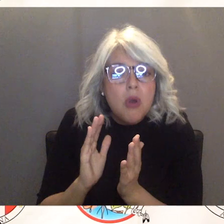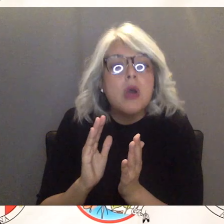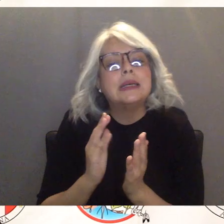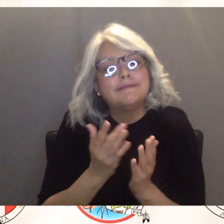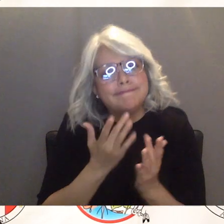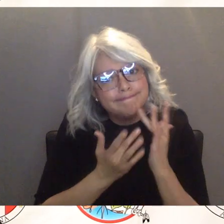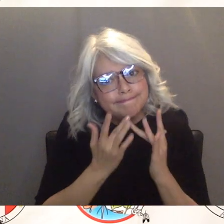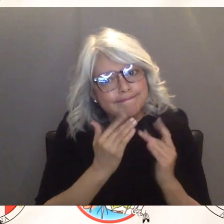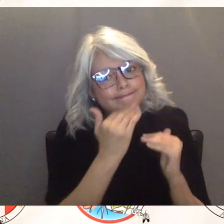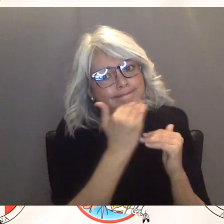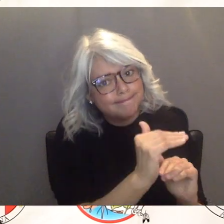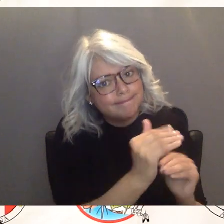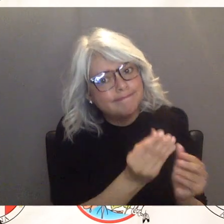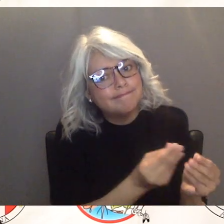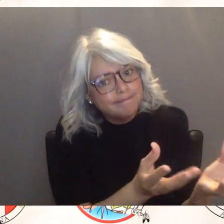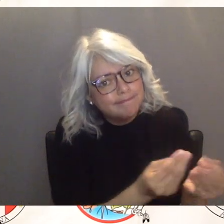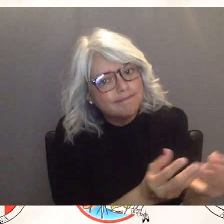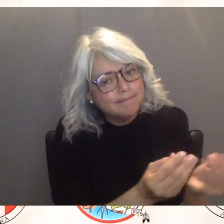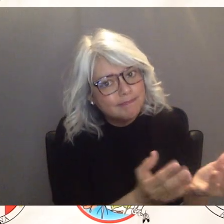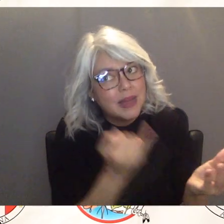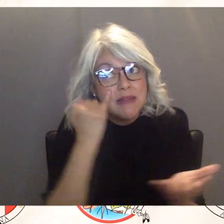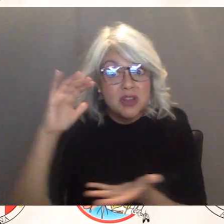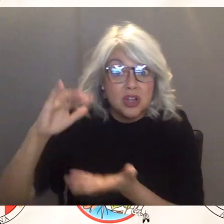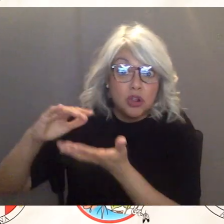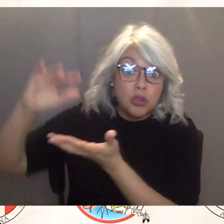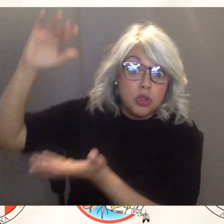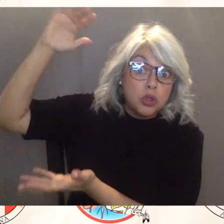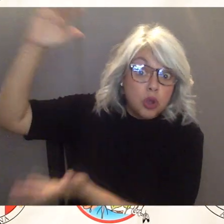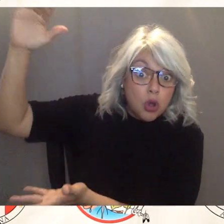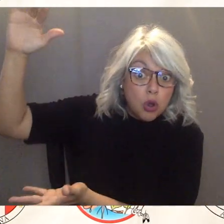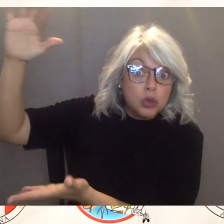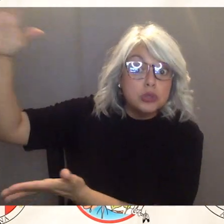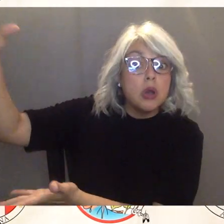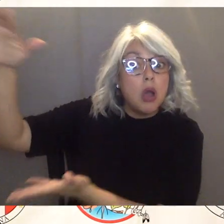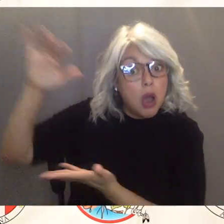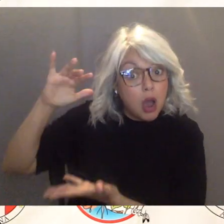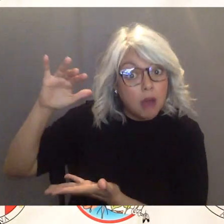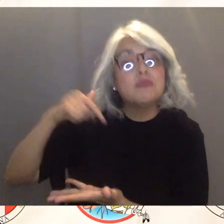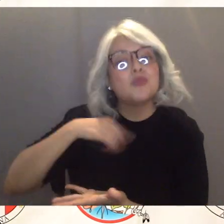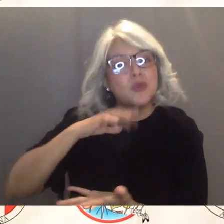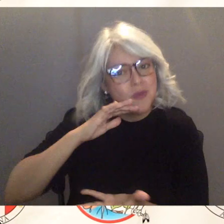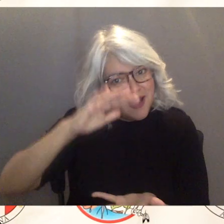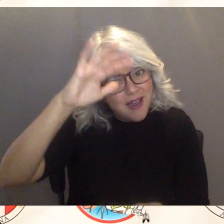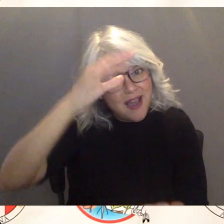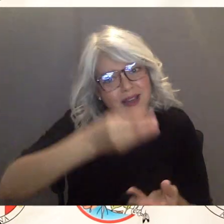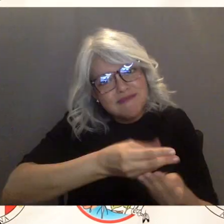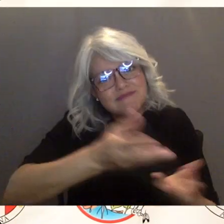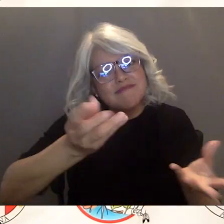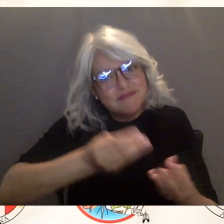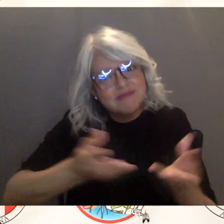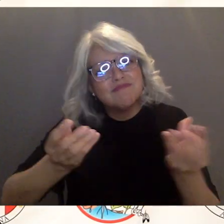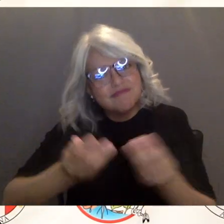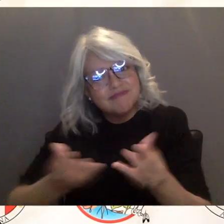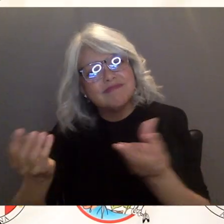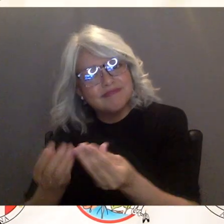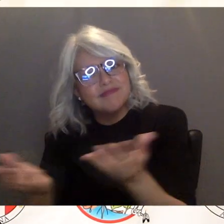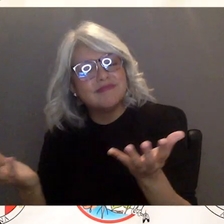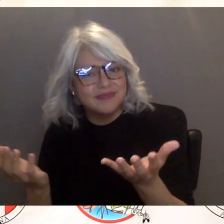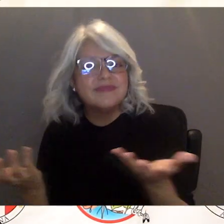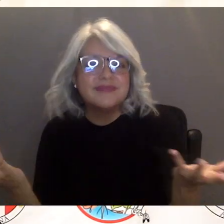distribute it in small allotments but once we get larger amounts to distribute then we'll start larger vaccination um